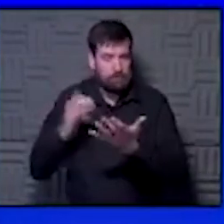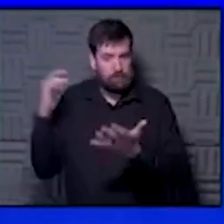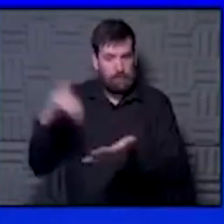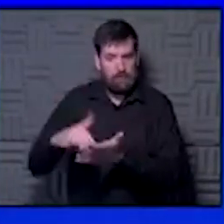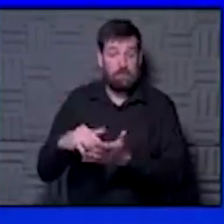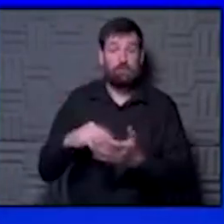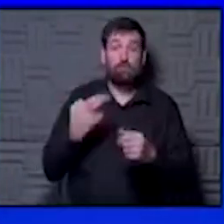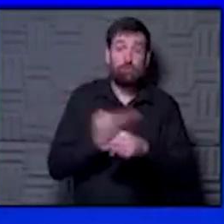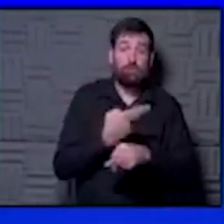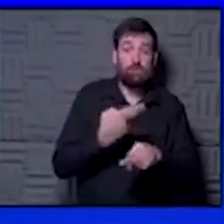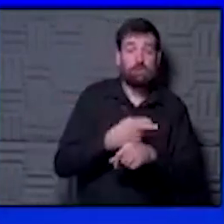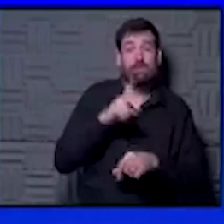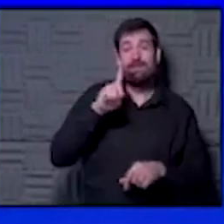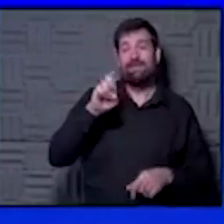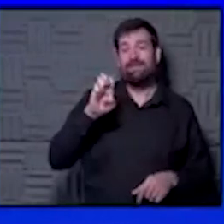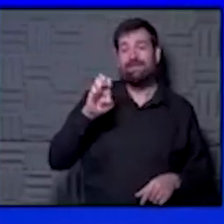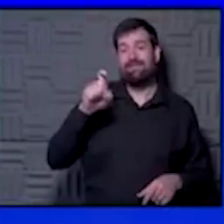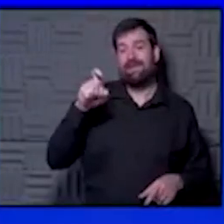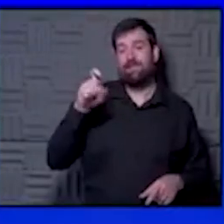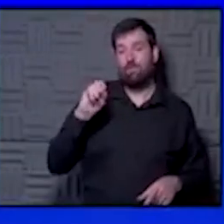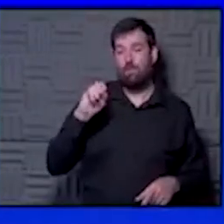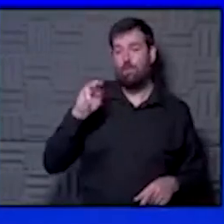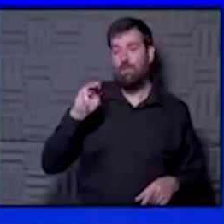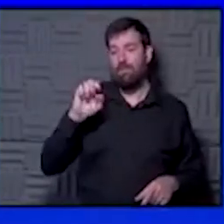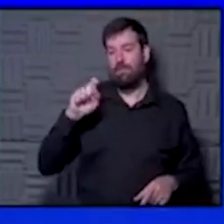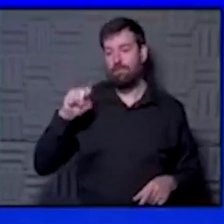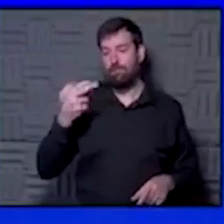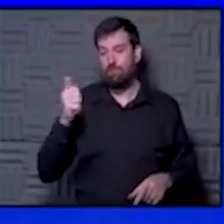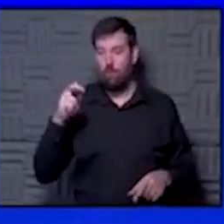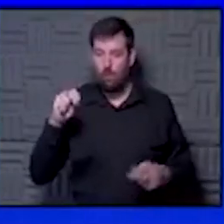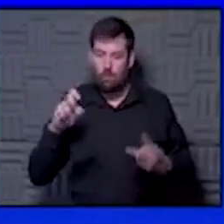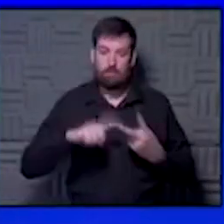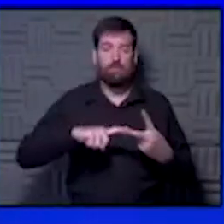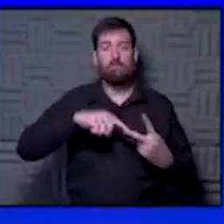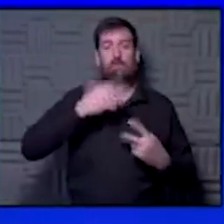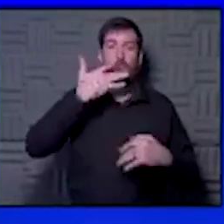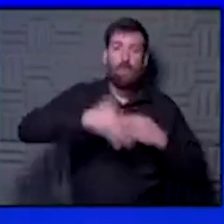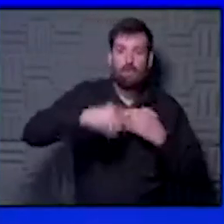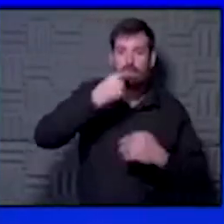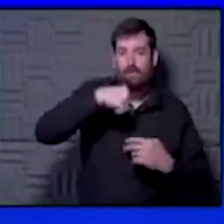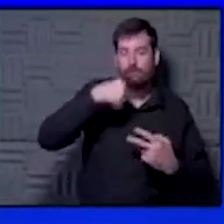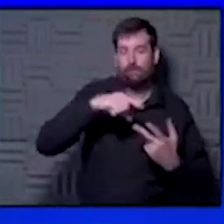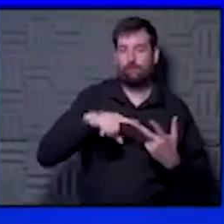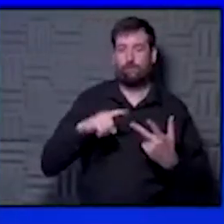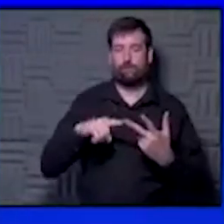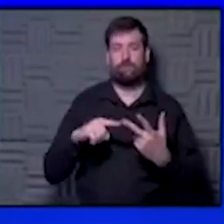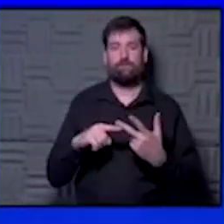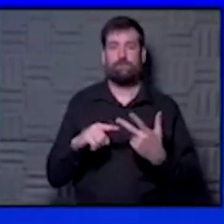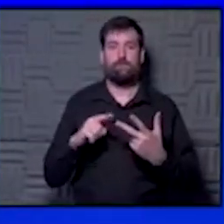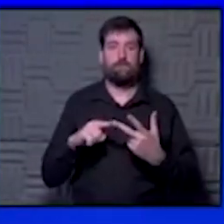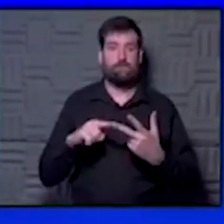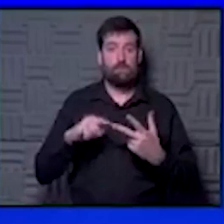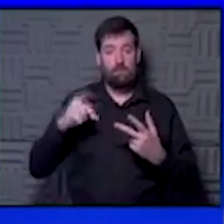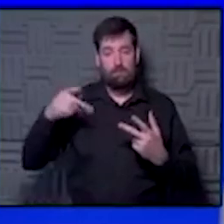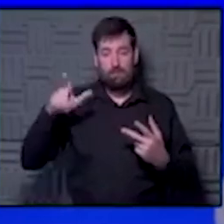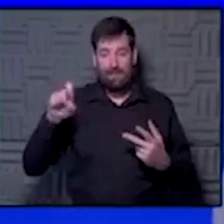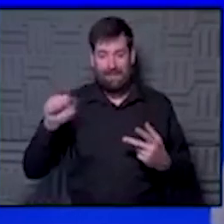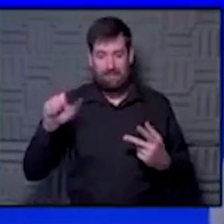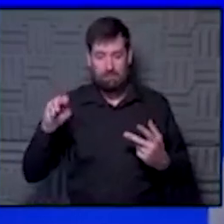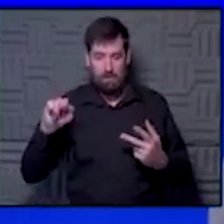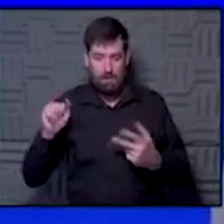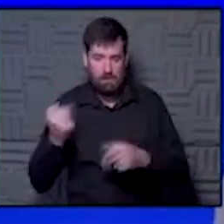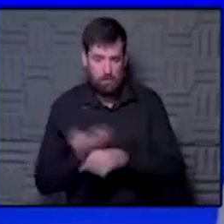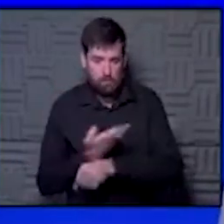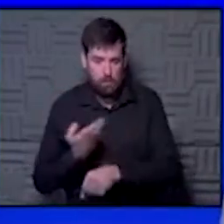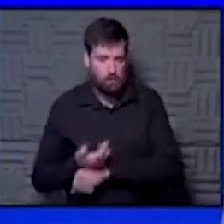Were they using dexamethasone on those ill patients? Were they using anticoagulation on those patients? Was convalescent plasma use? So there are